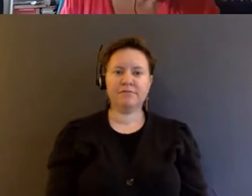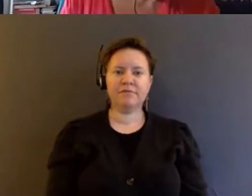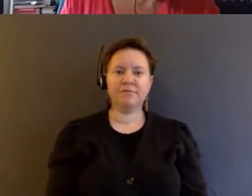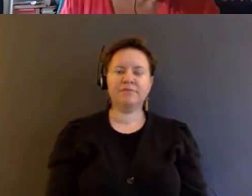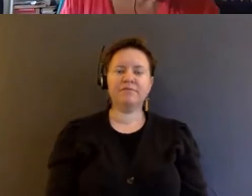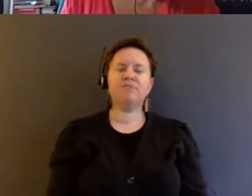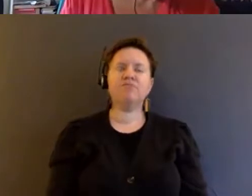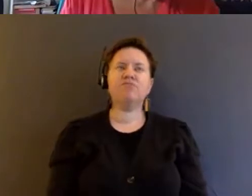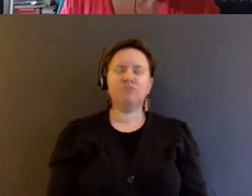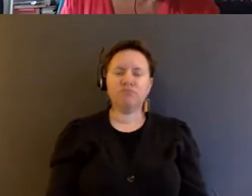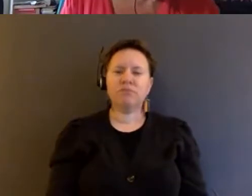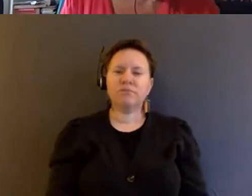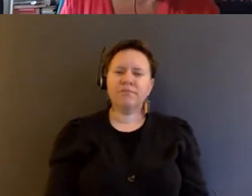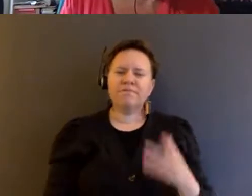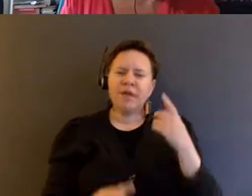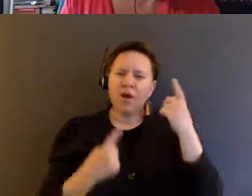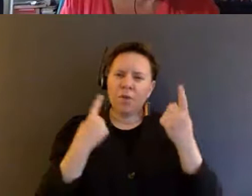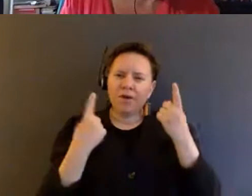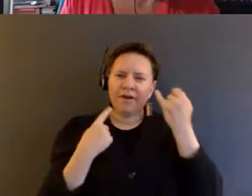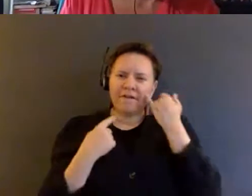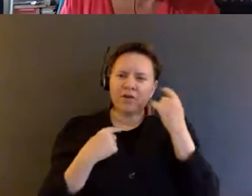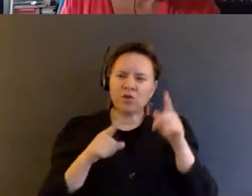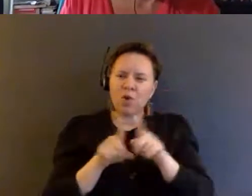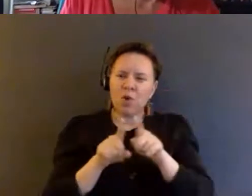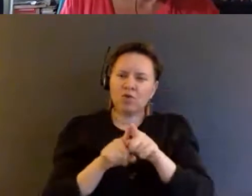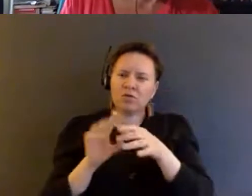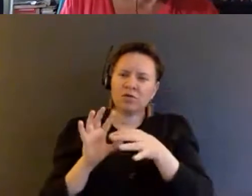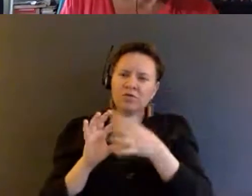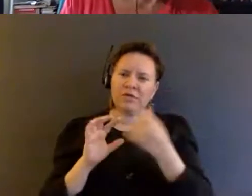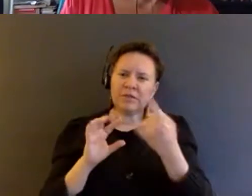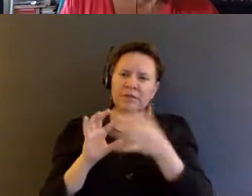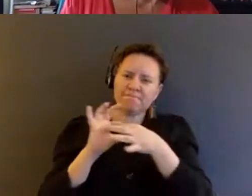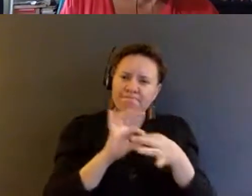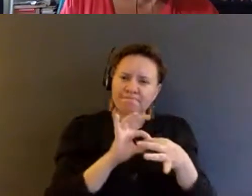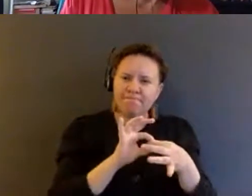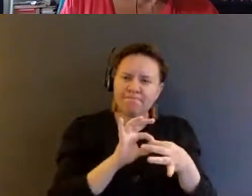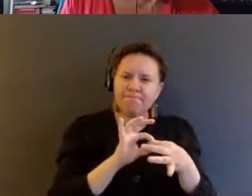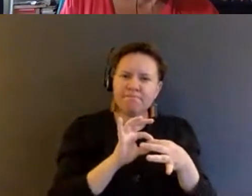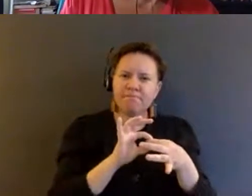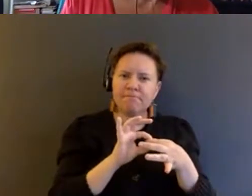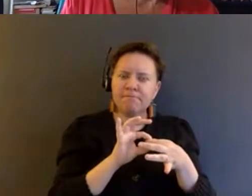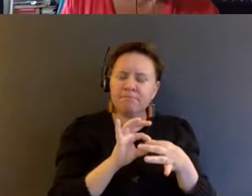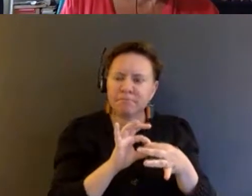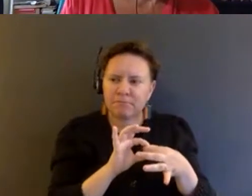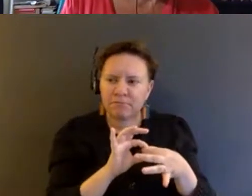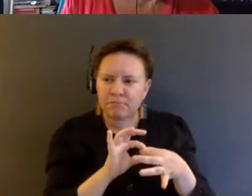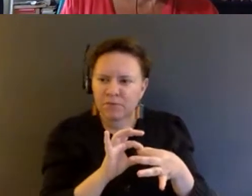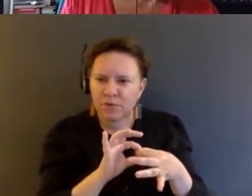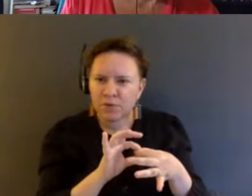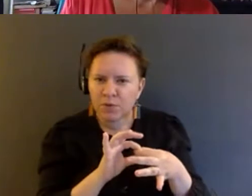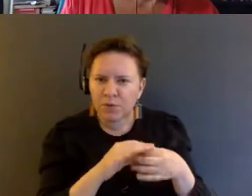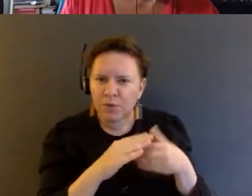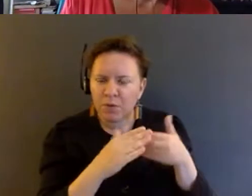I wonder if it also has something to do with proximities to innocence, too, as well.